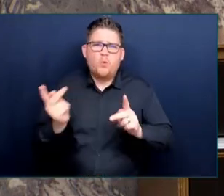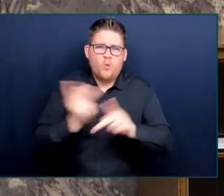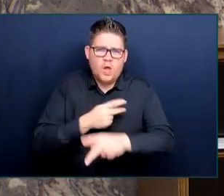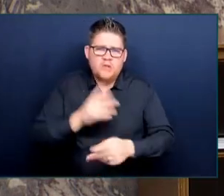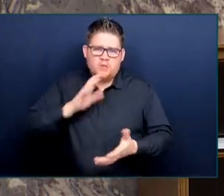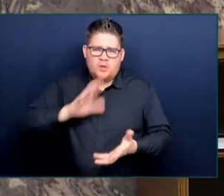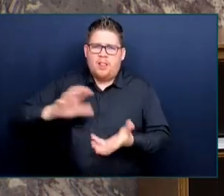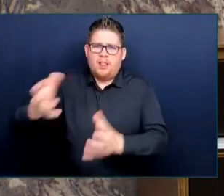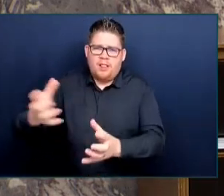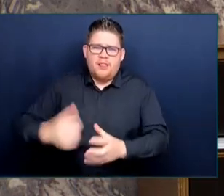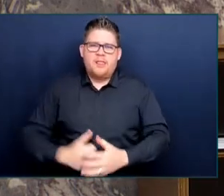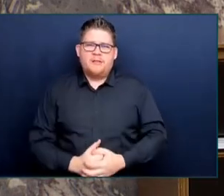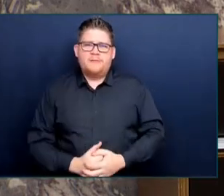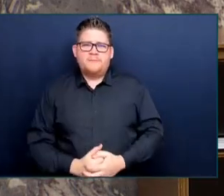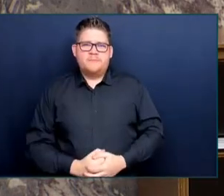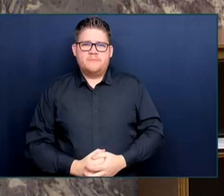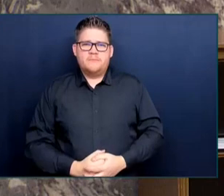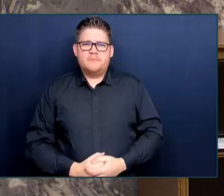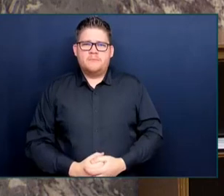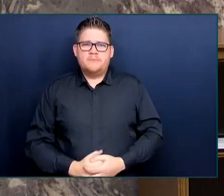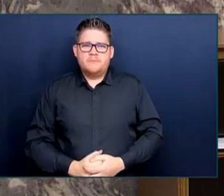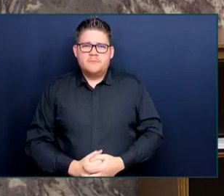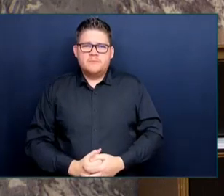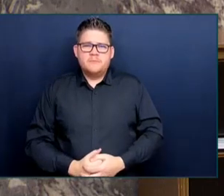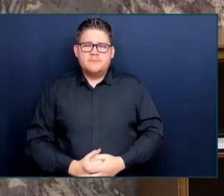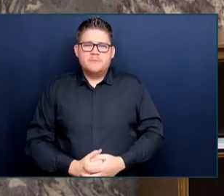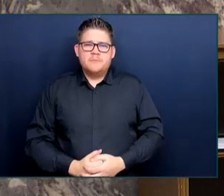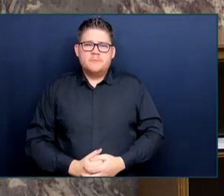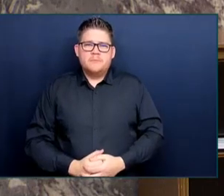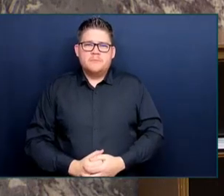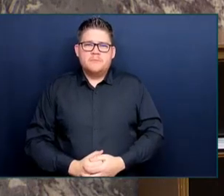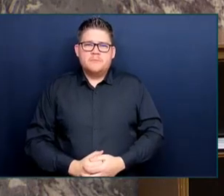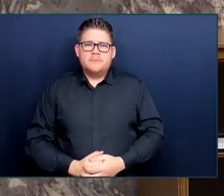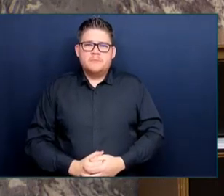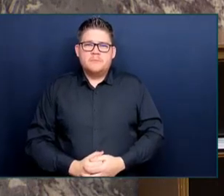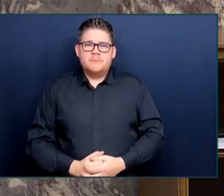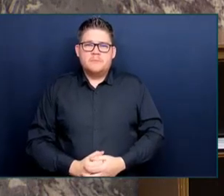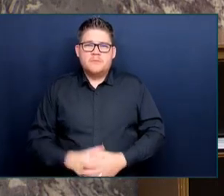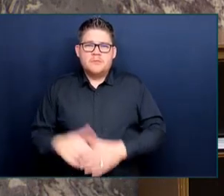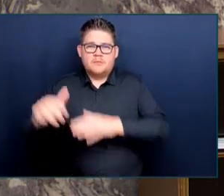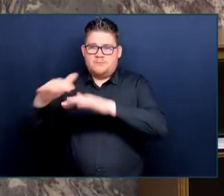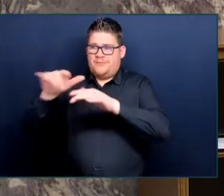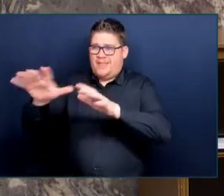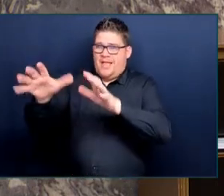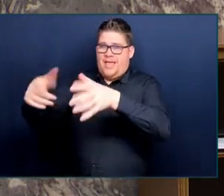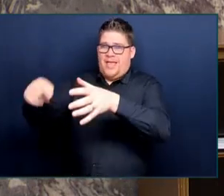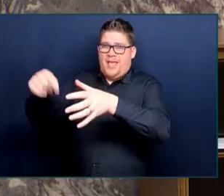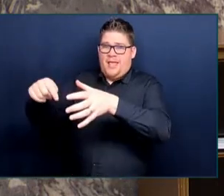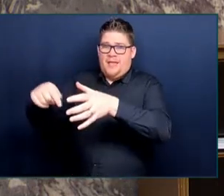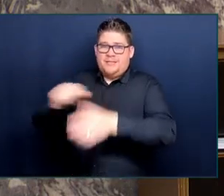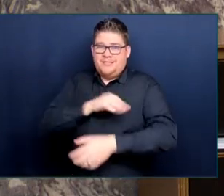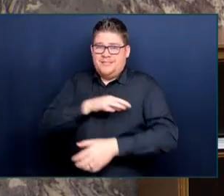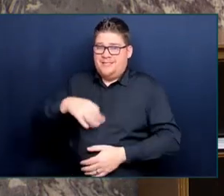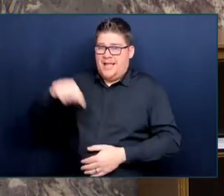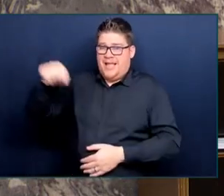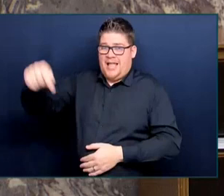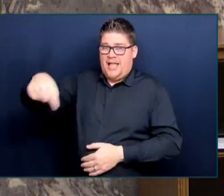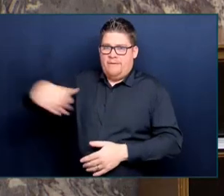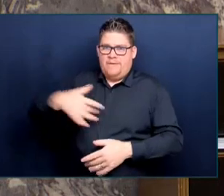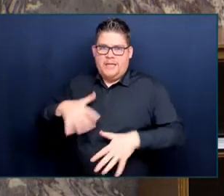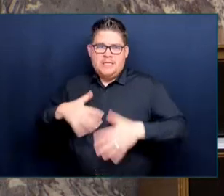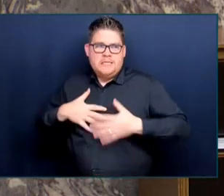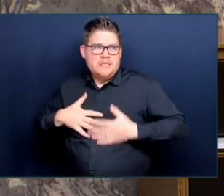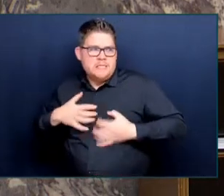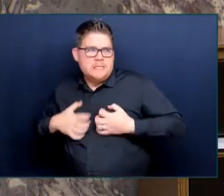It has rippled through the department, causing a visible increase in staff anxiety and concerns. Five months